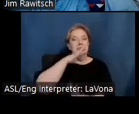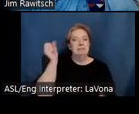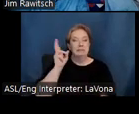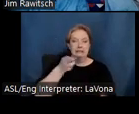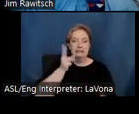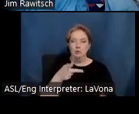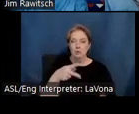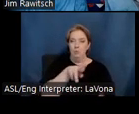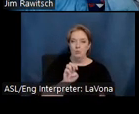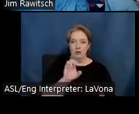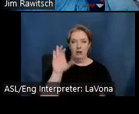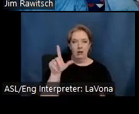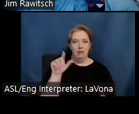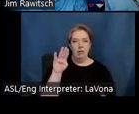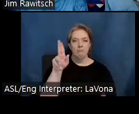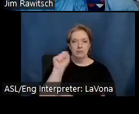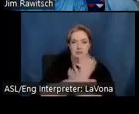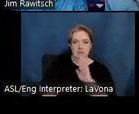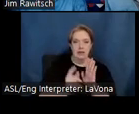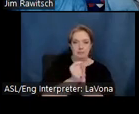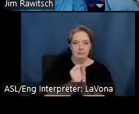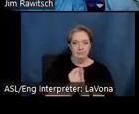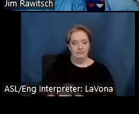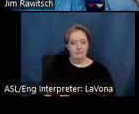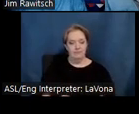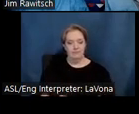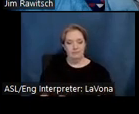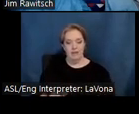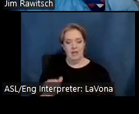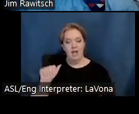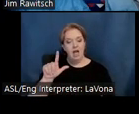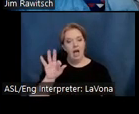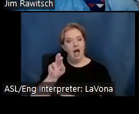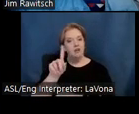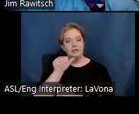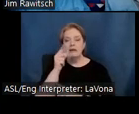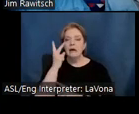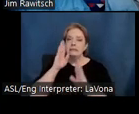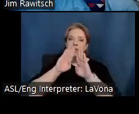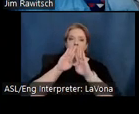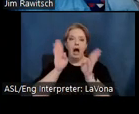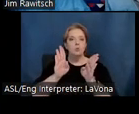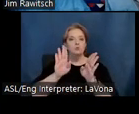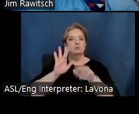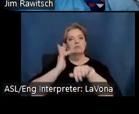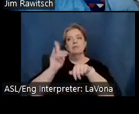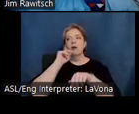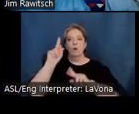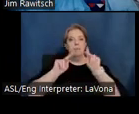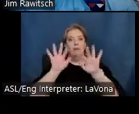Though Alfreda didn't live to see the house open to the public, her influence is felt throughout.